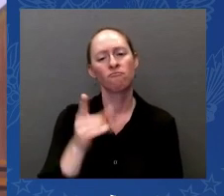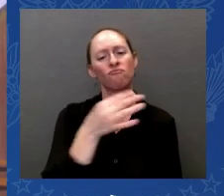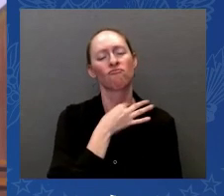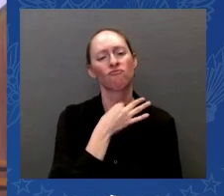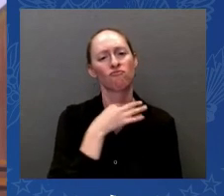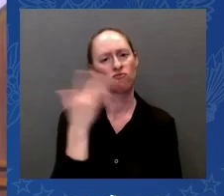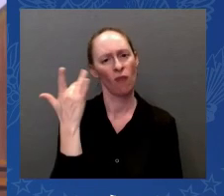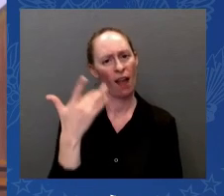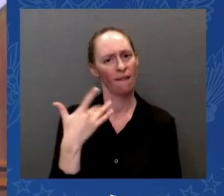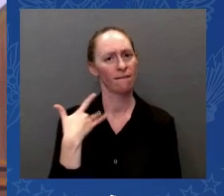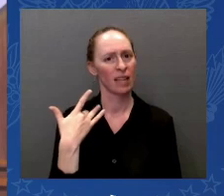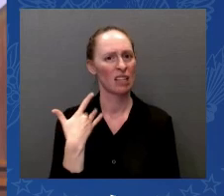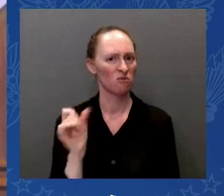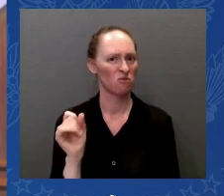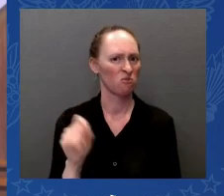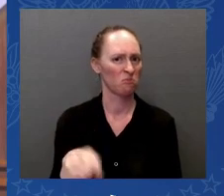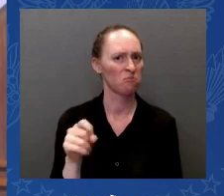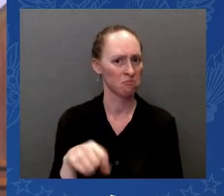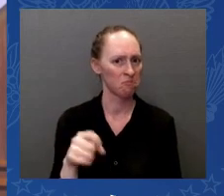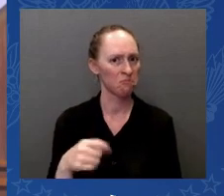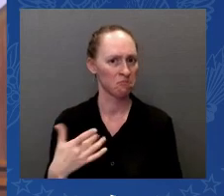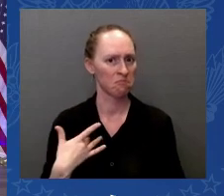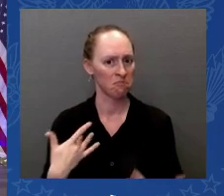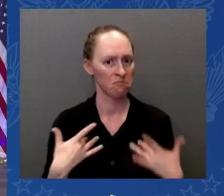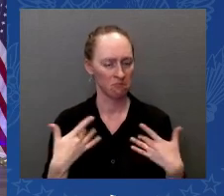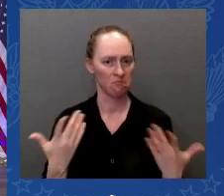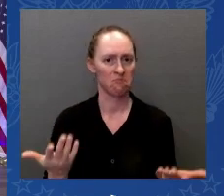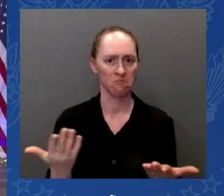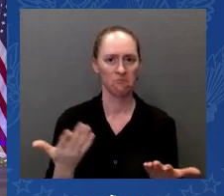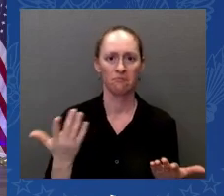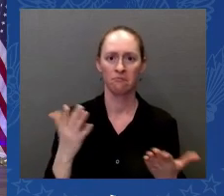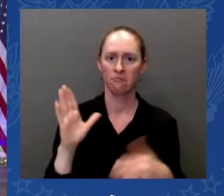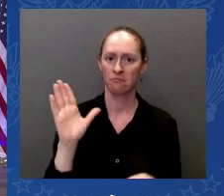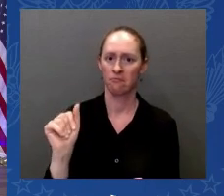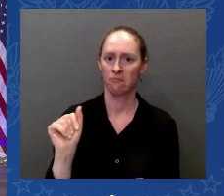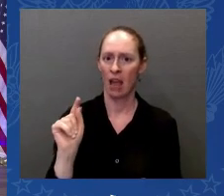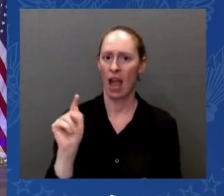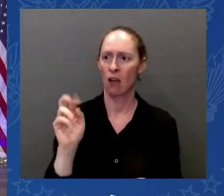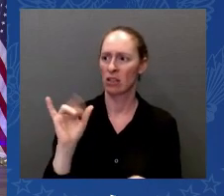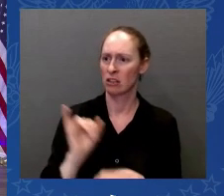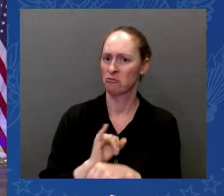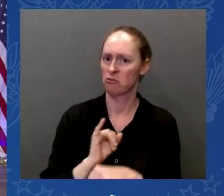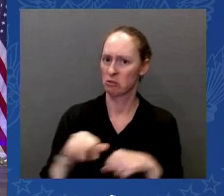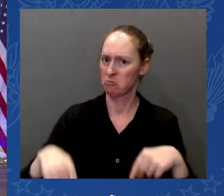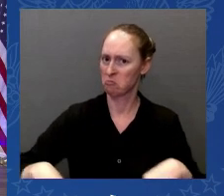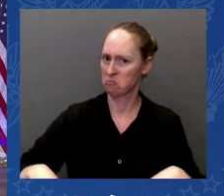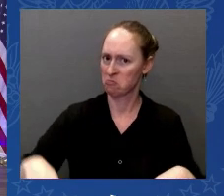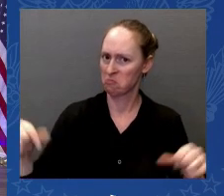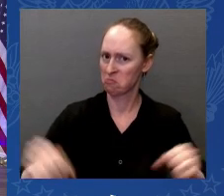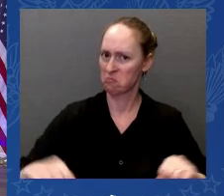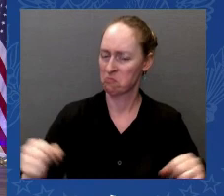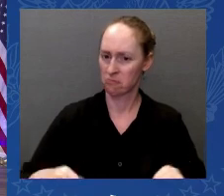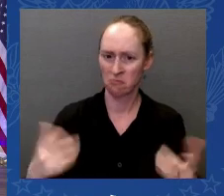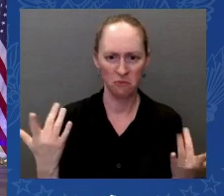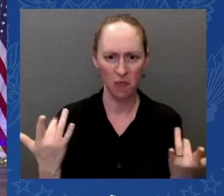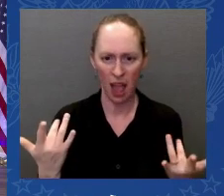market. Why are you confident? Because we're investing a lot in you, but you're also investing a hell of a lot.